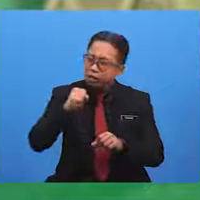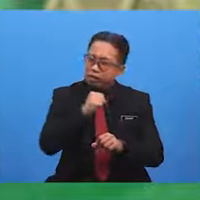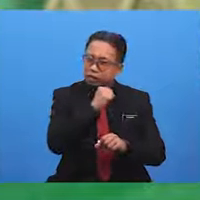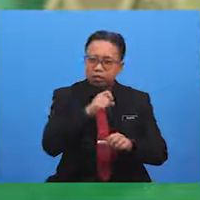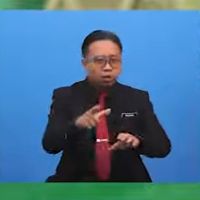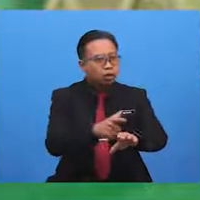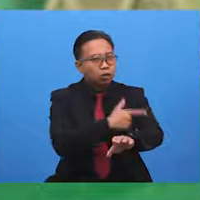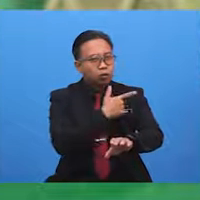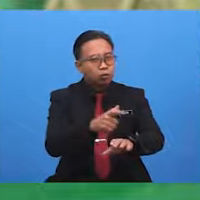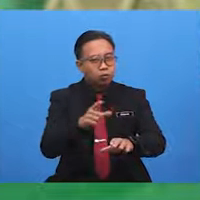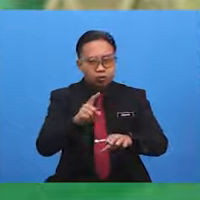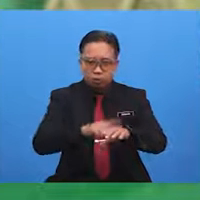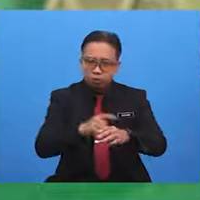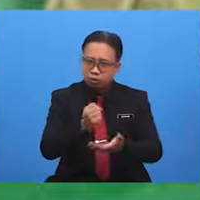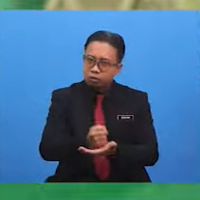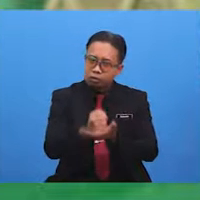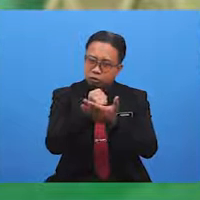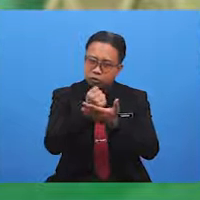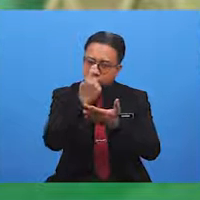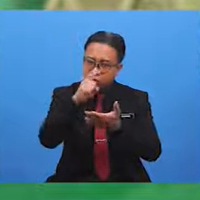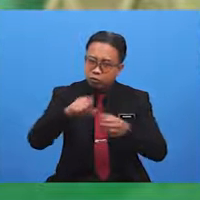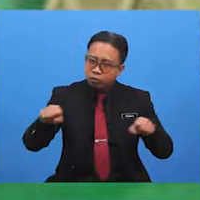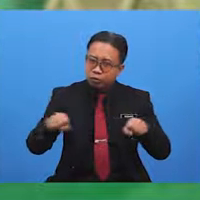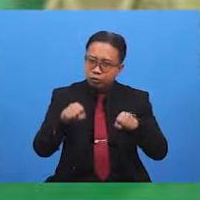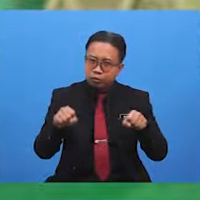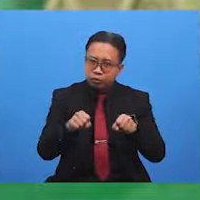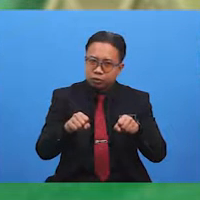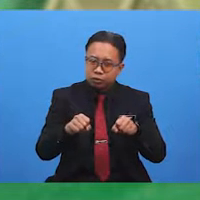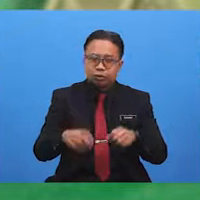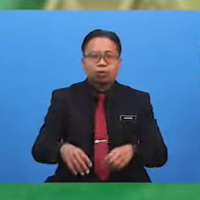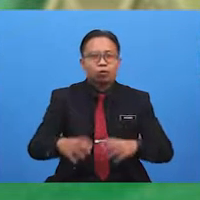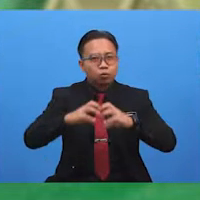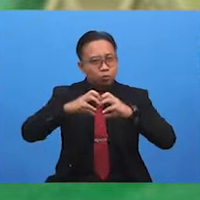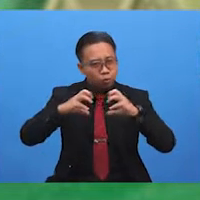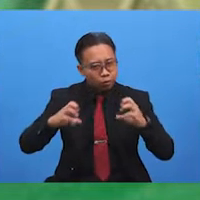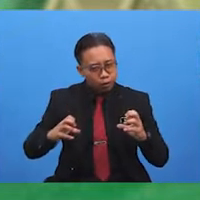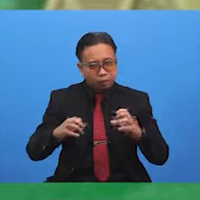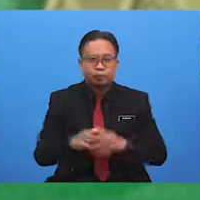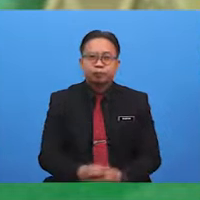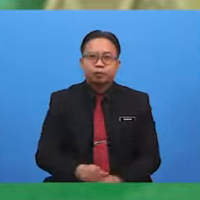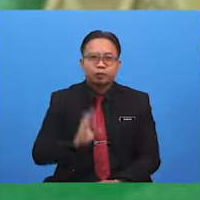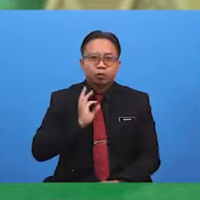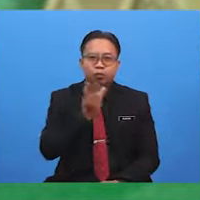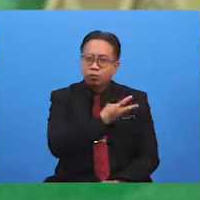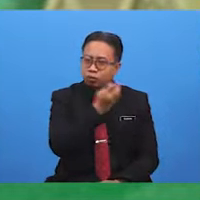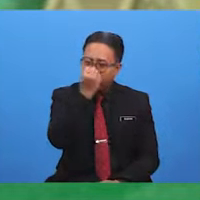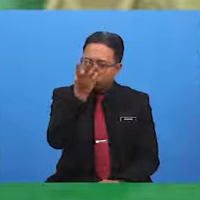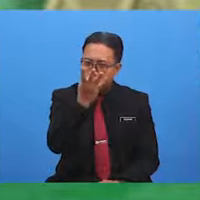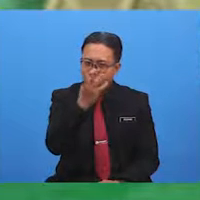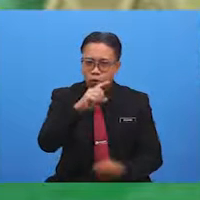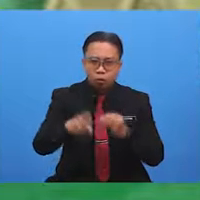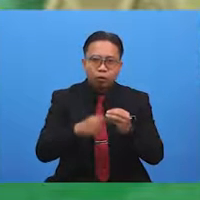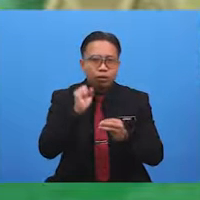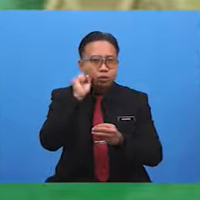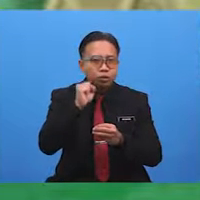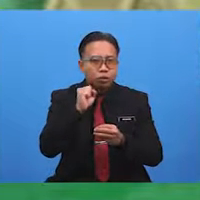while helping Opa to stir her famous durian jam. We were told that when she